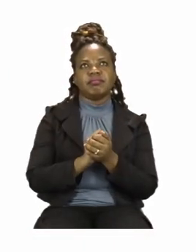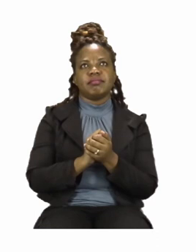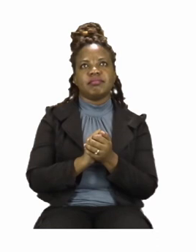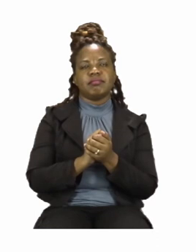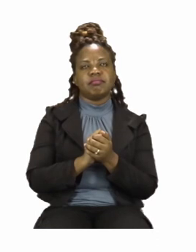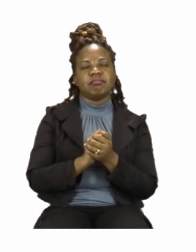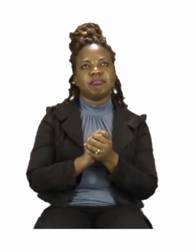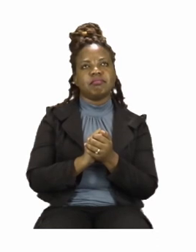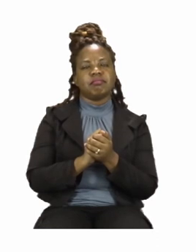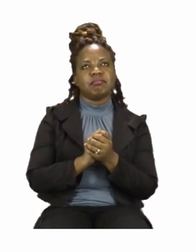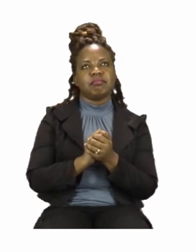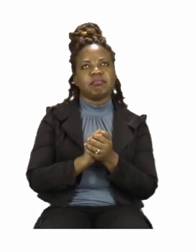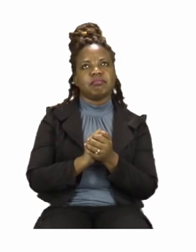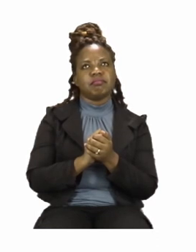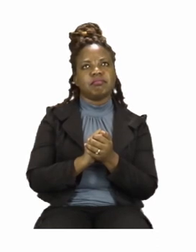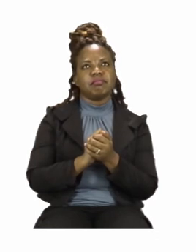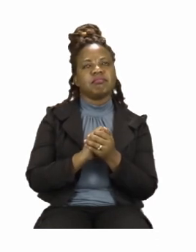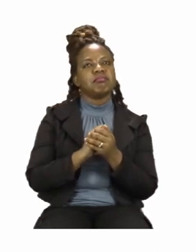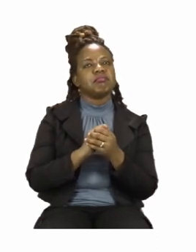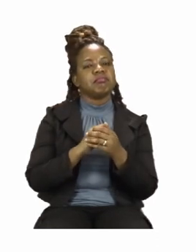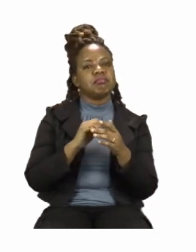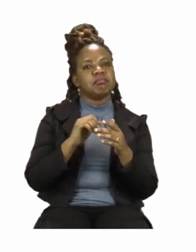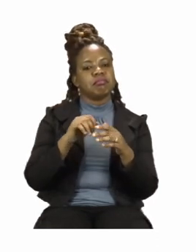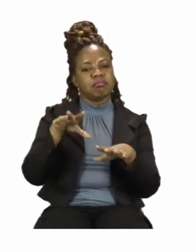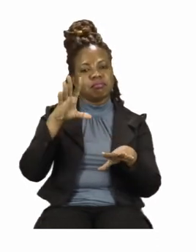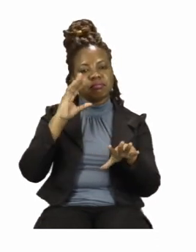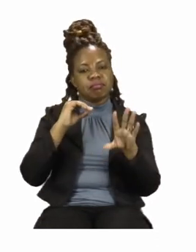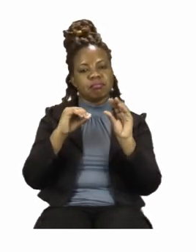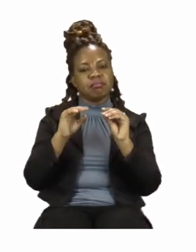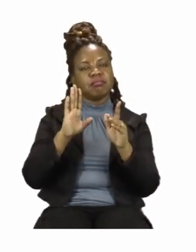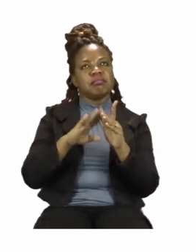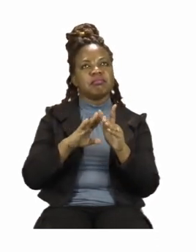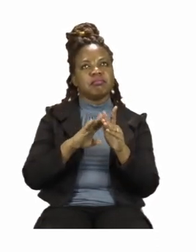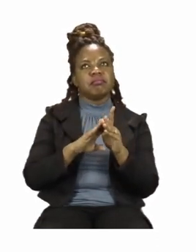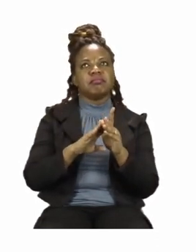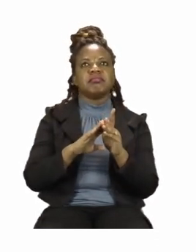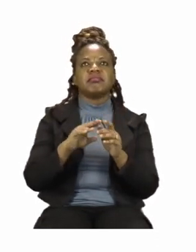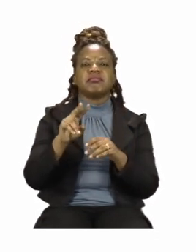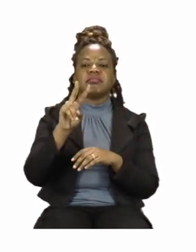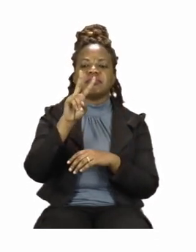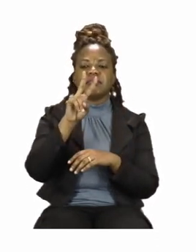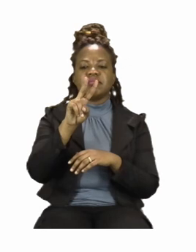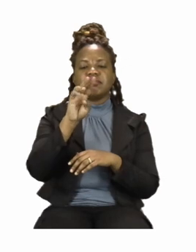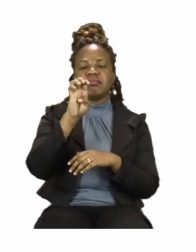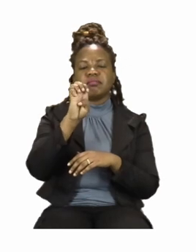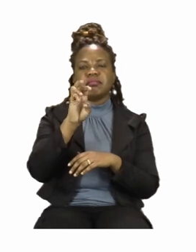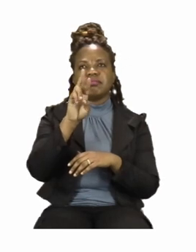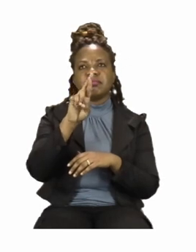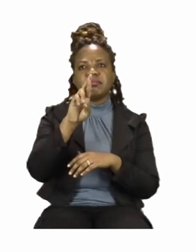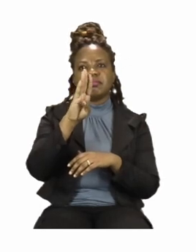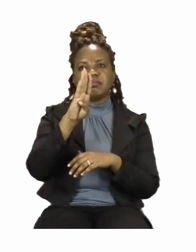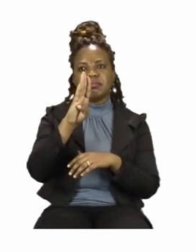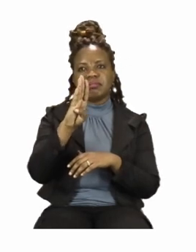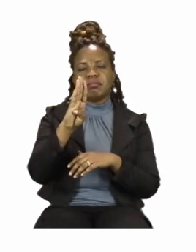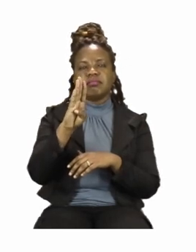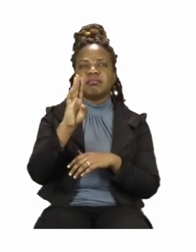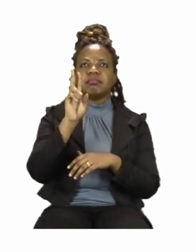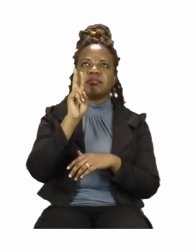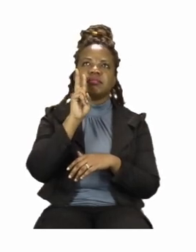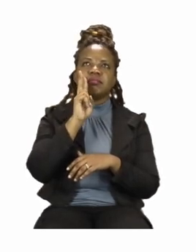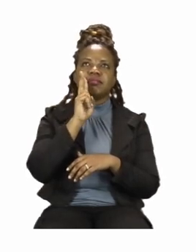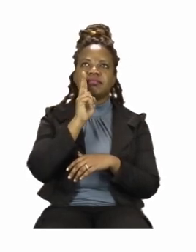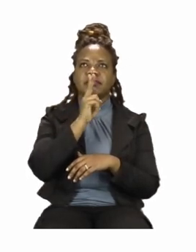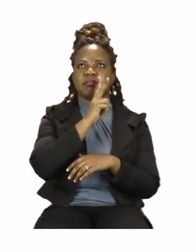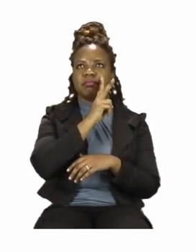talking about verbs. It is going to be our job to read the story below and color